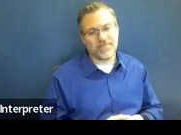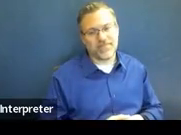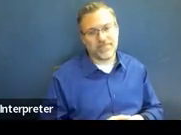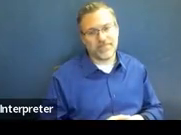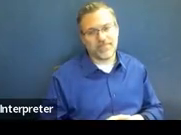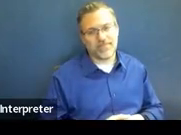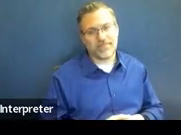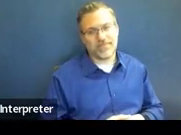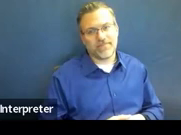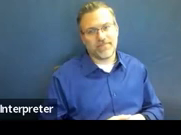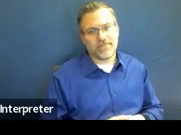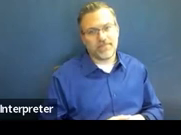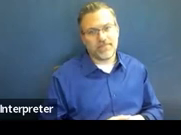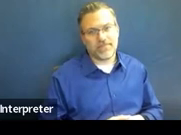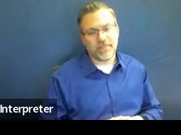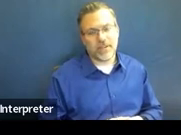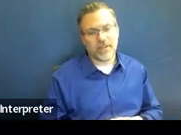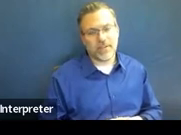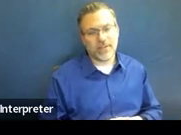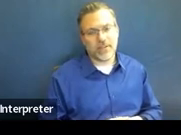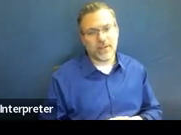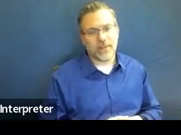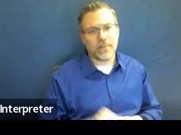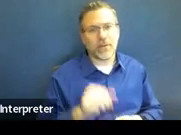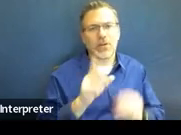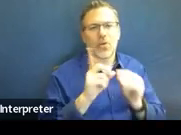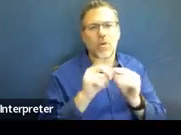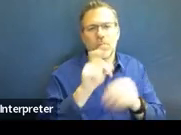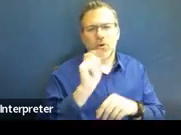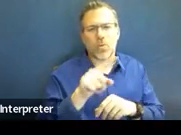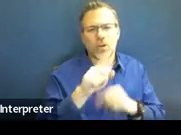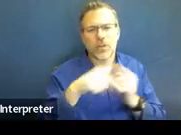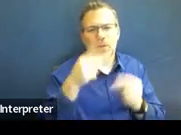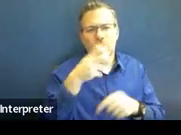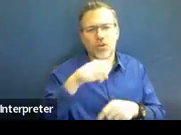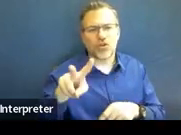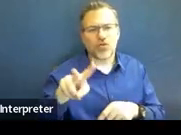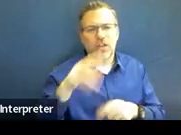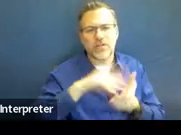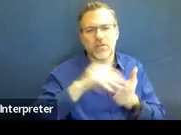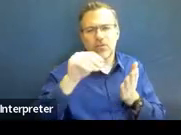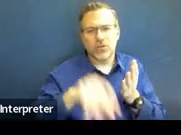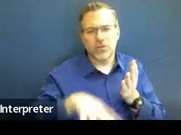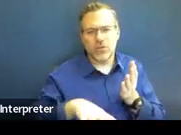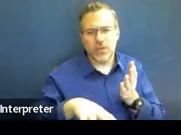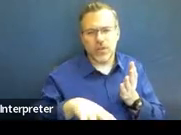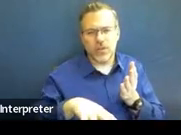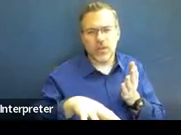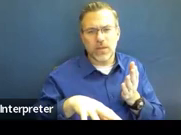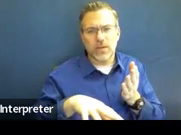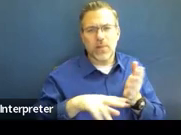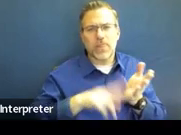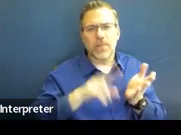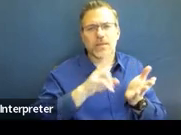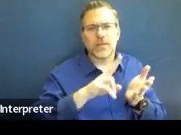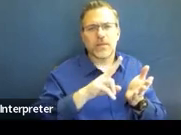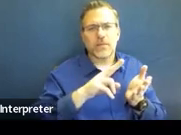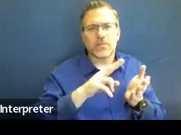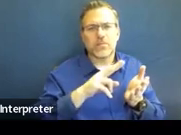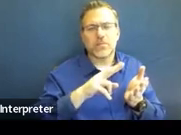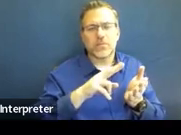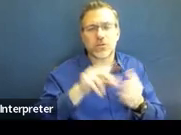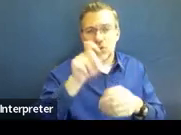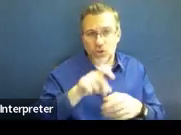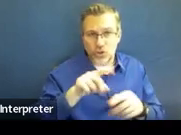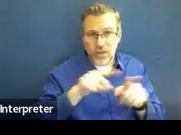Carly, there's one more question in there about a transfer student not being able to find the consent for services. Should